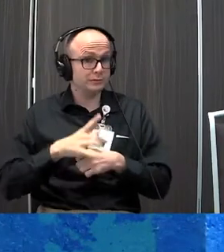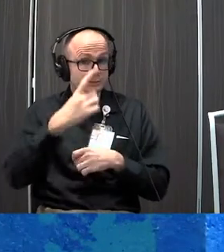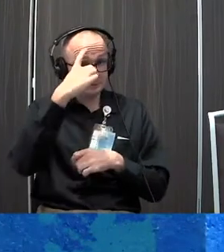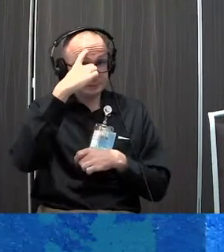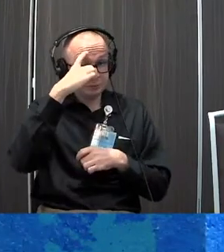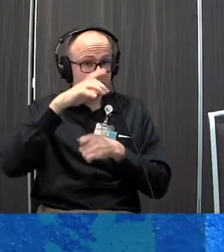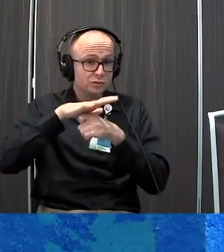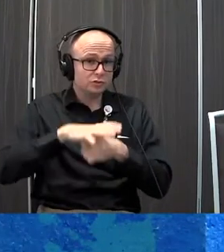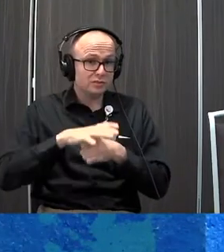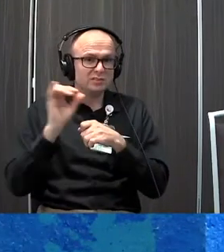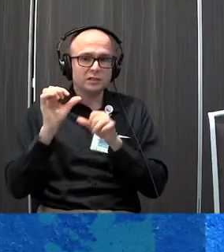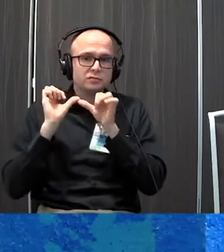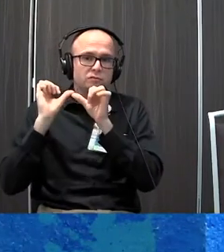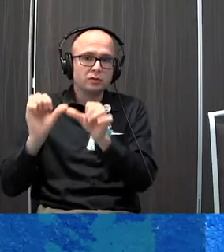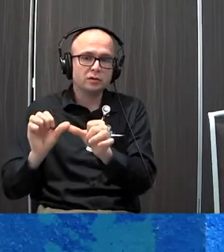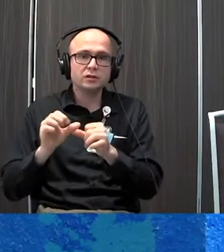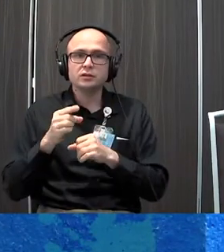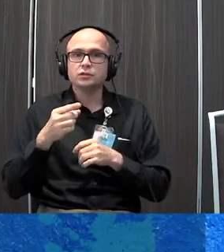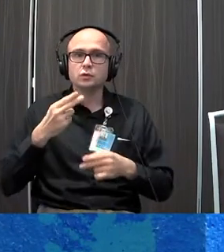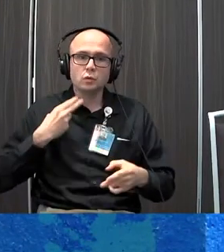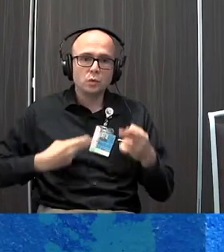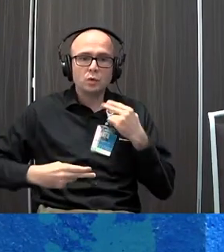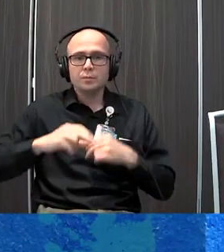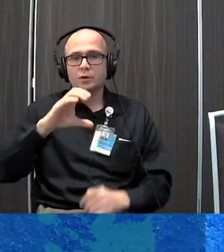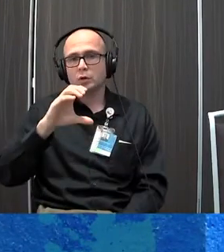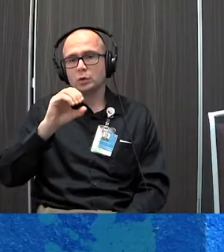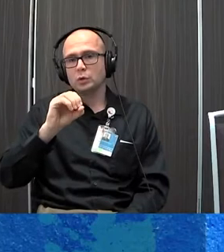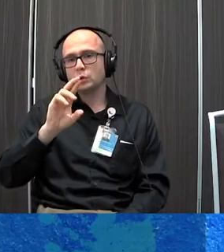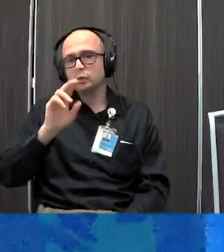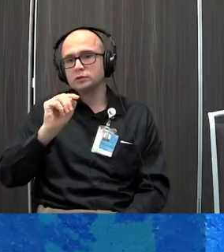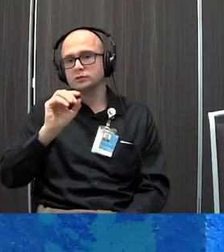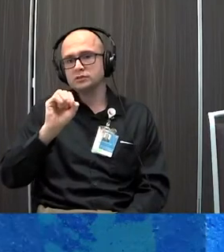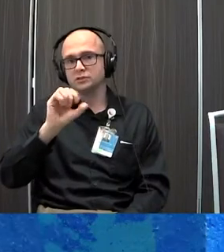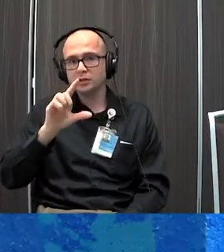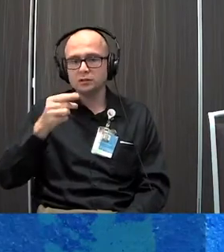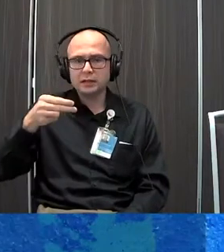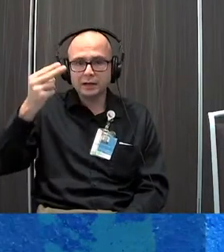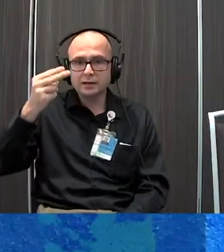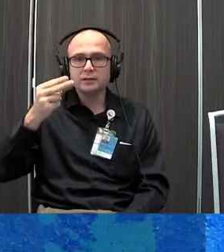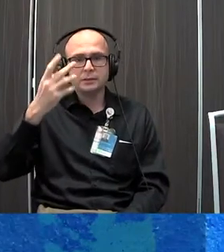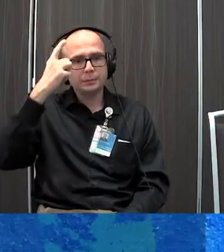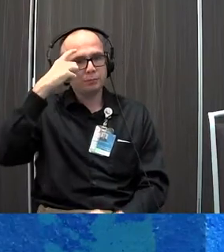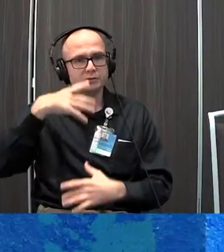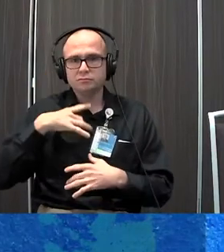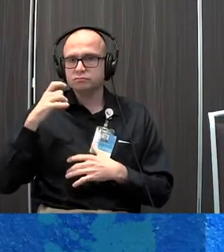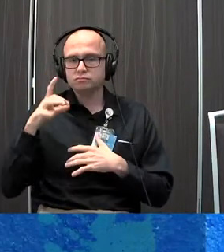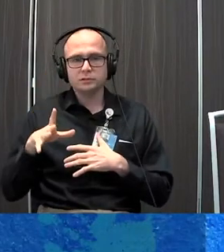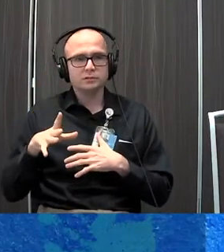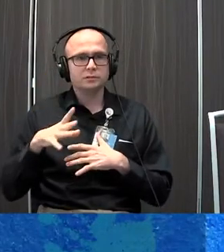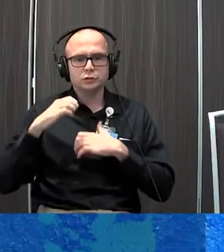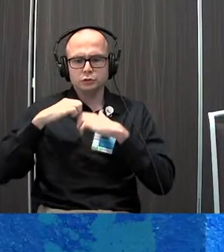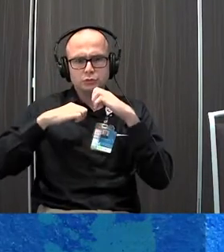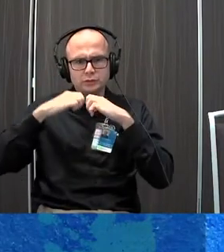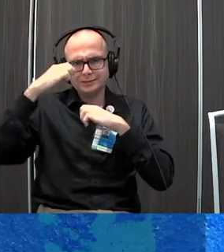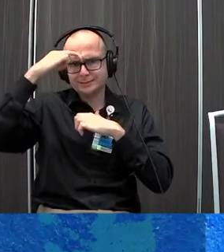under stress, like chronic stress, when your stress hormone, your cortisol hormone is really, really high, our brain doesn't like that. There are things that structurally